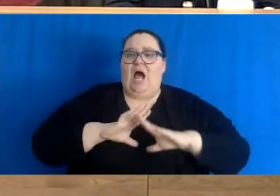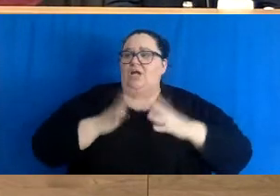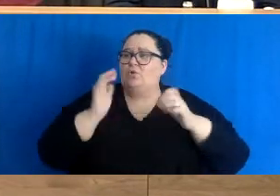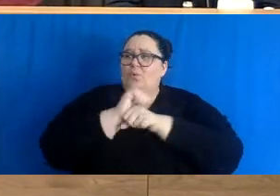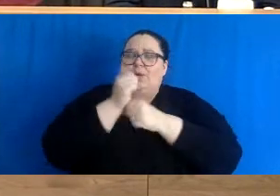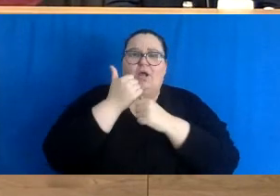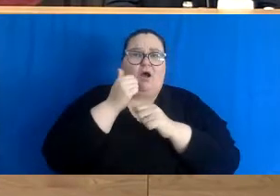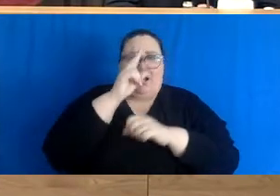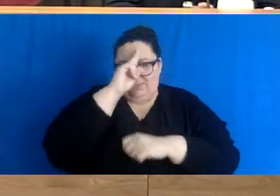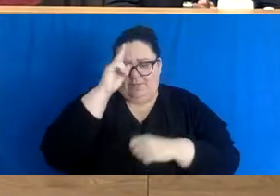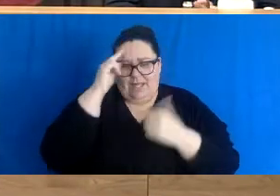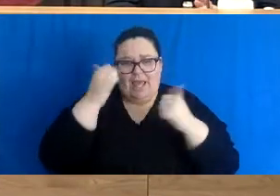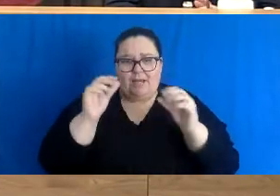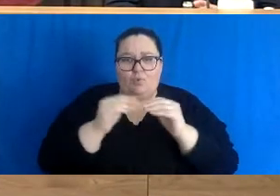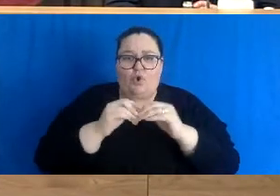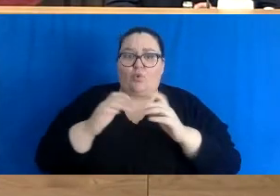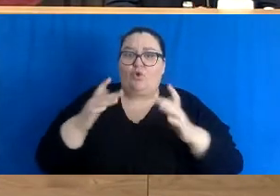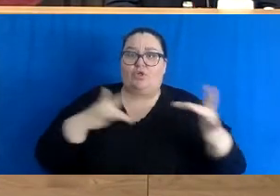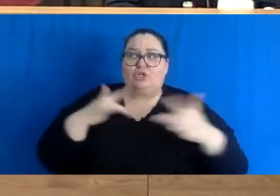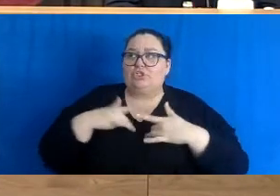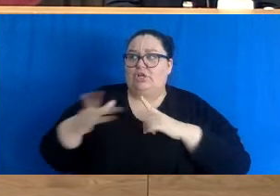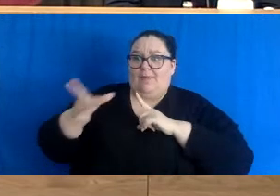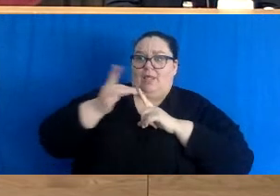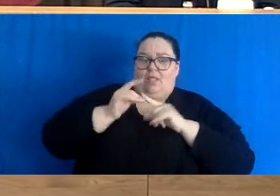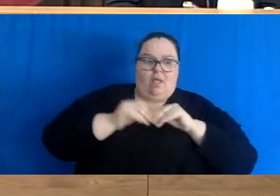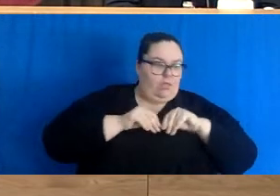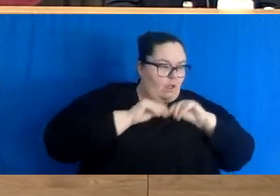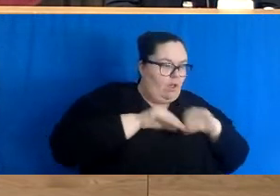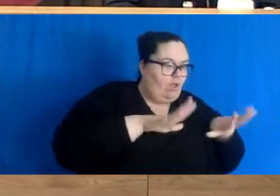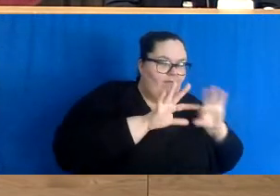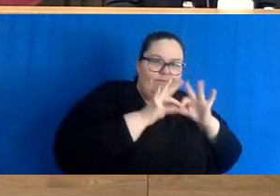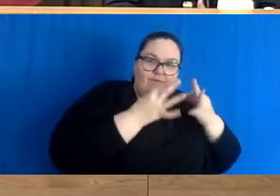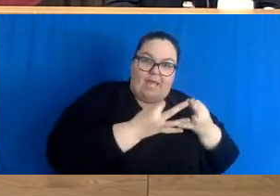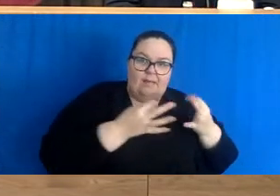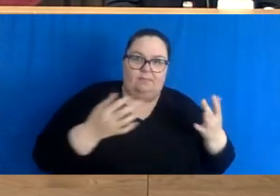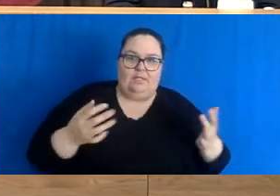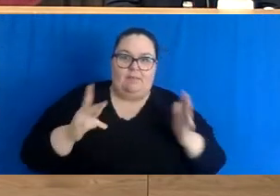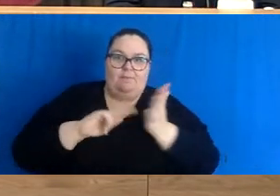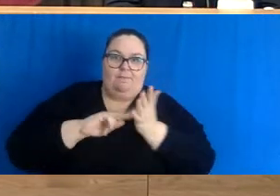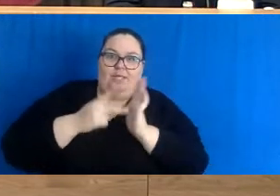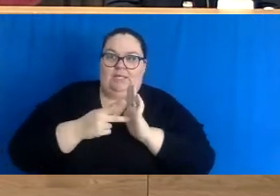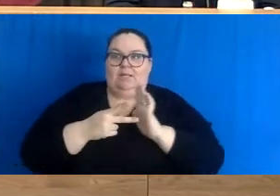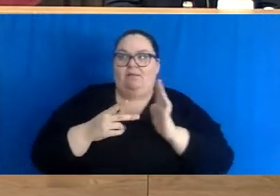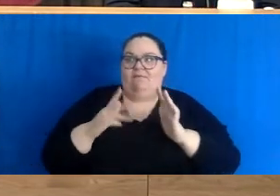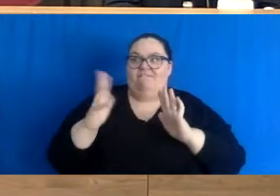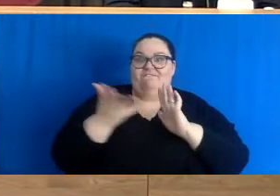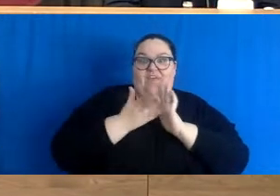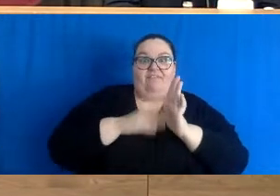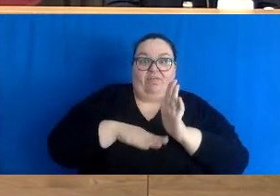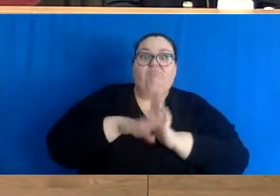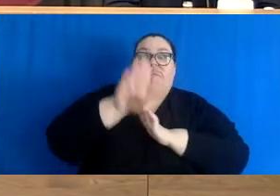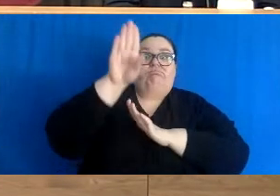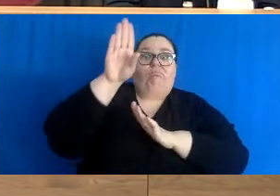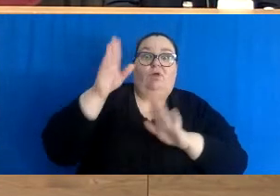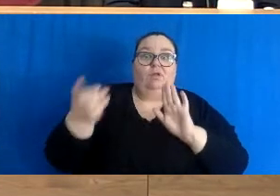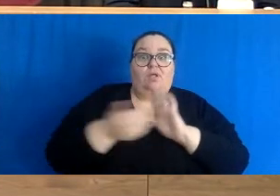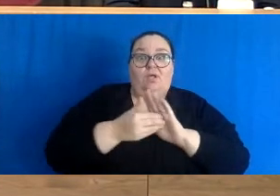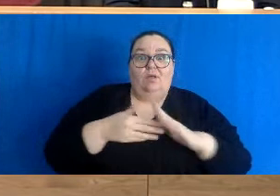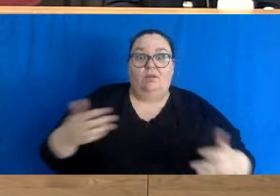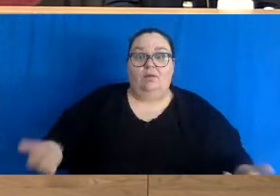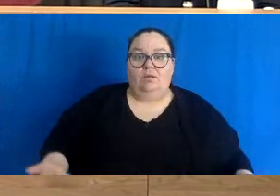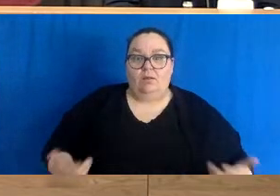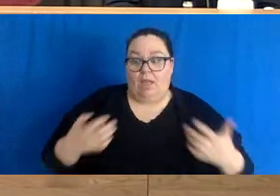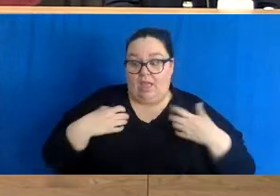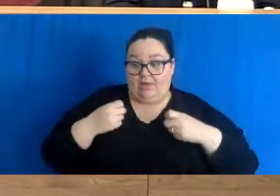spreading it to their families? So by the time this fifth wave peaks and de-escalates, will the majority of healthcare workers